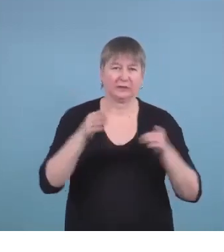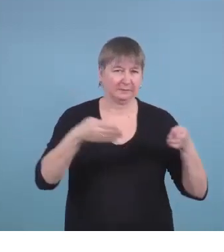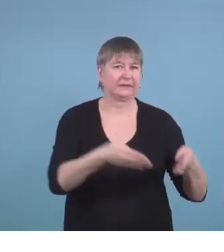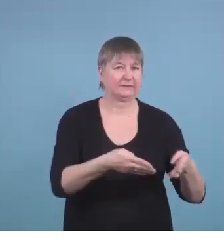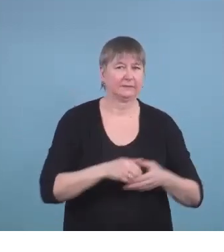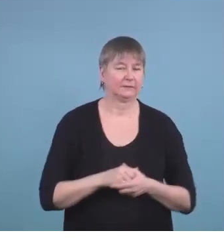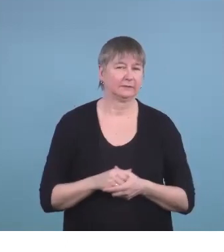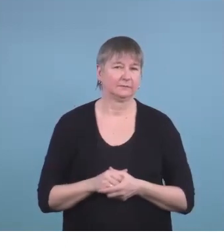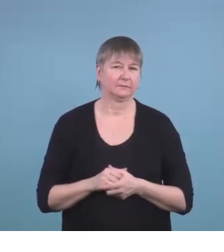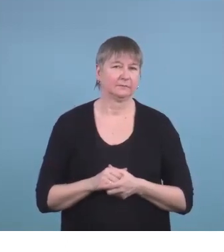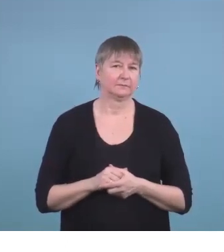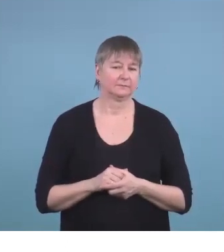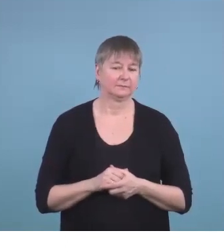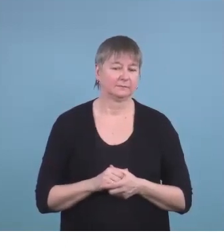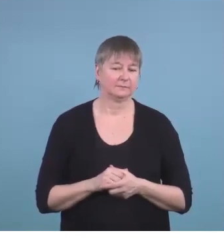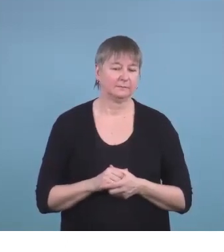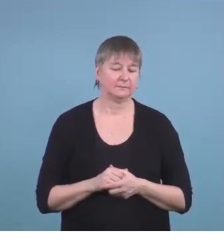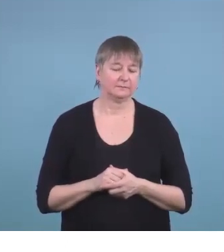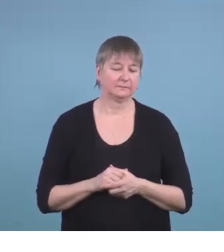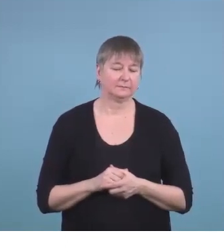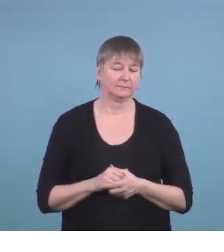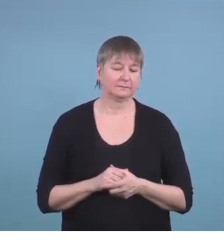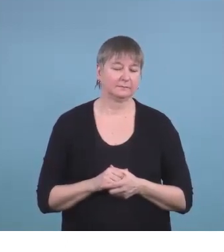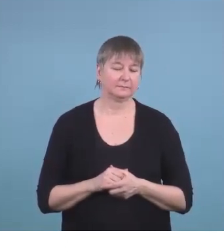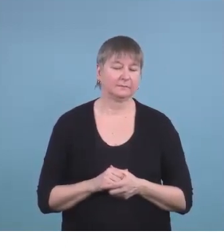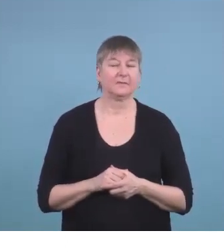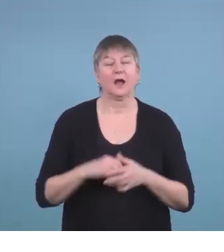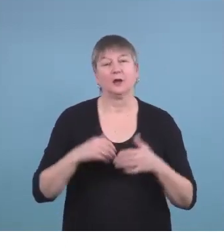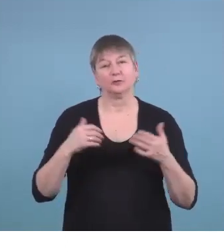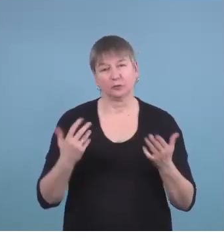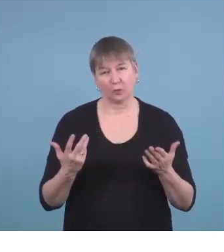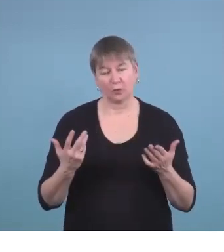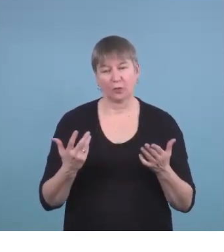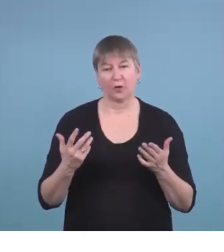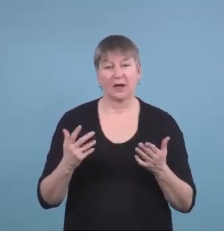the other way around this is to get letters from a physician